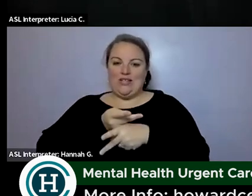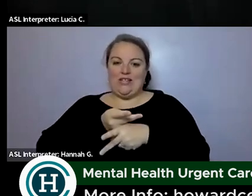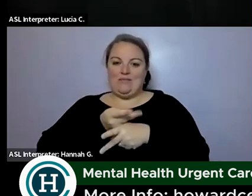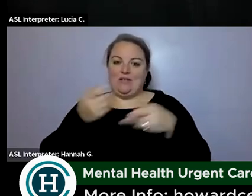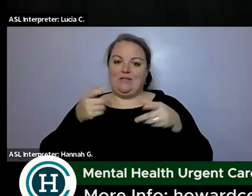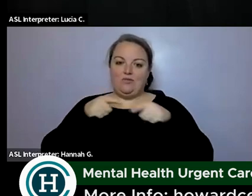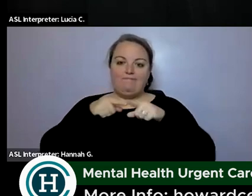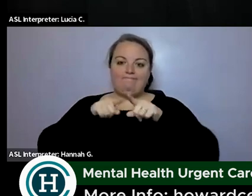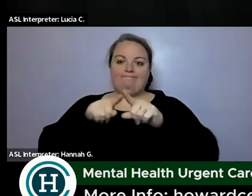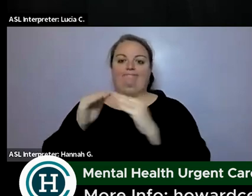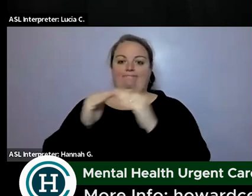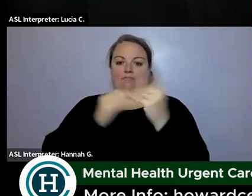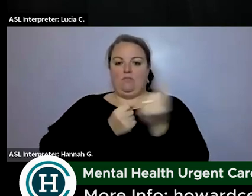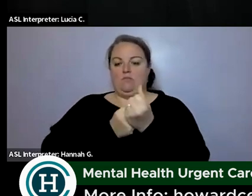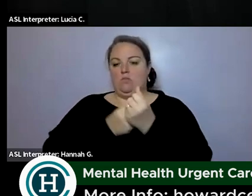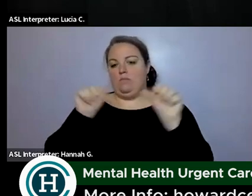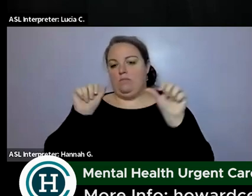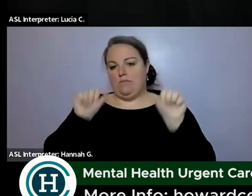peer support as possible